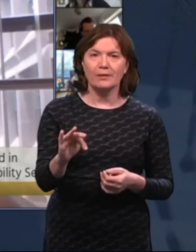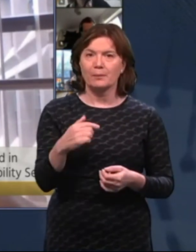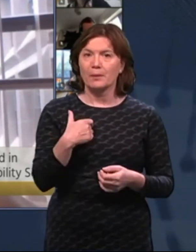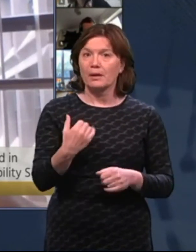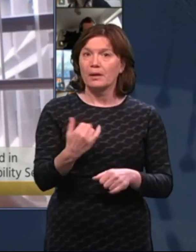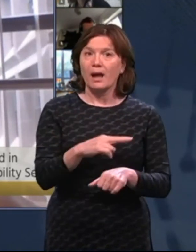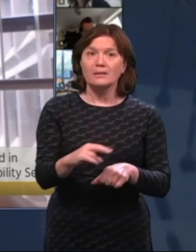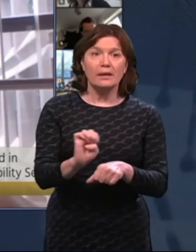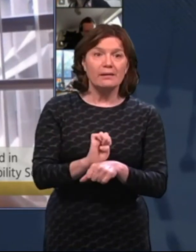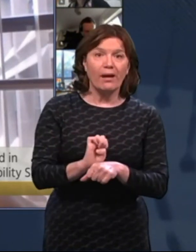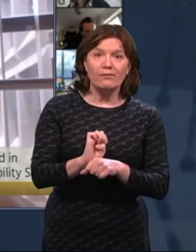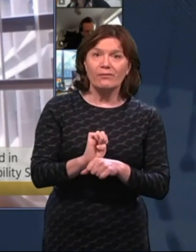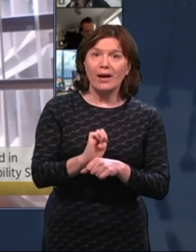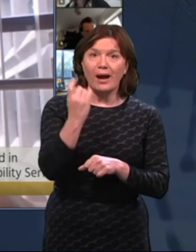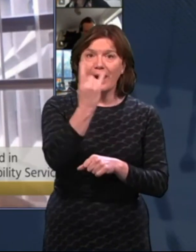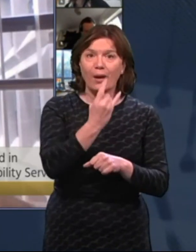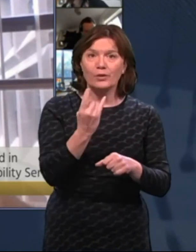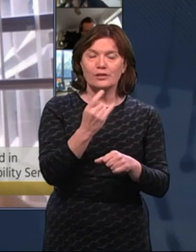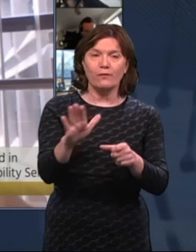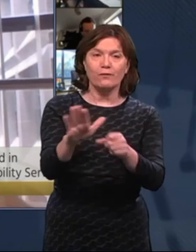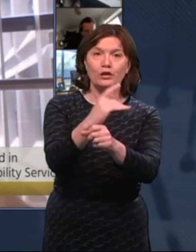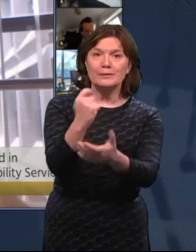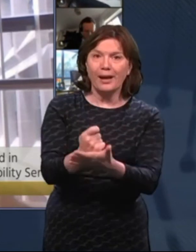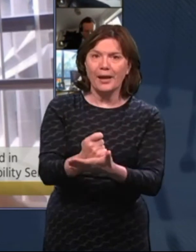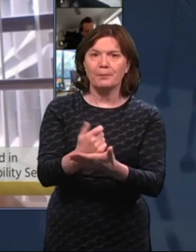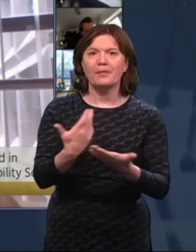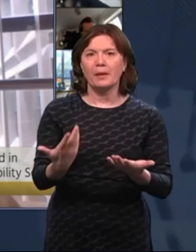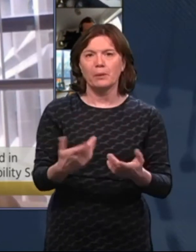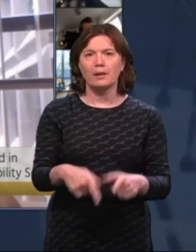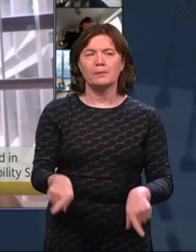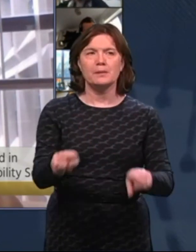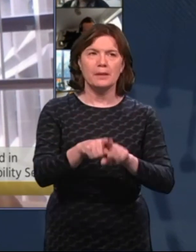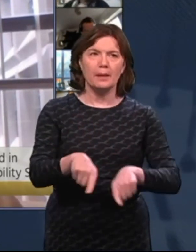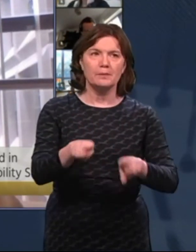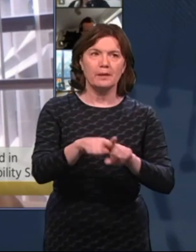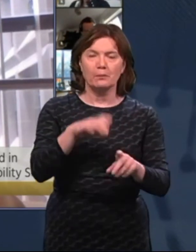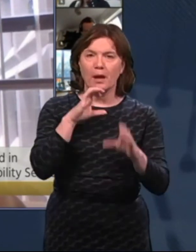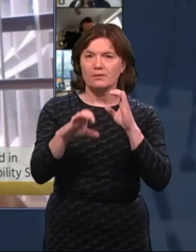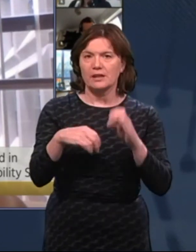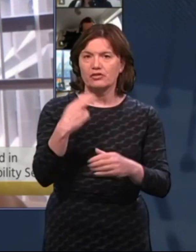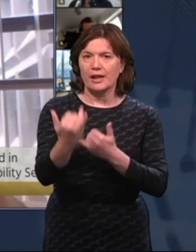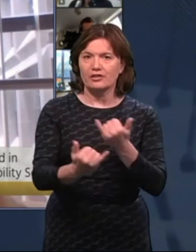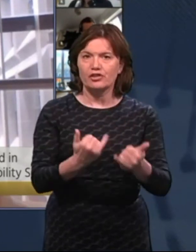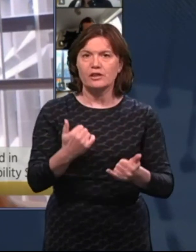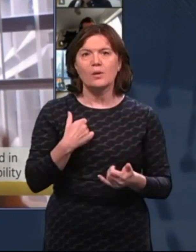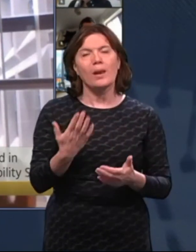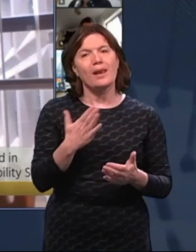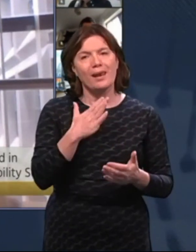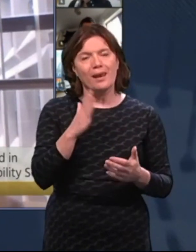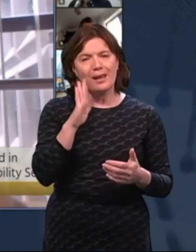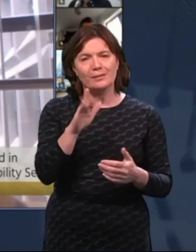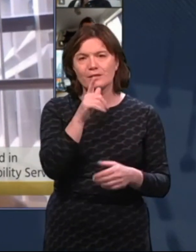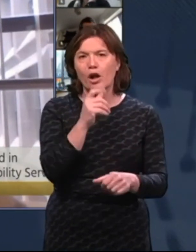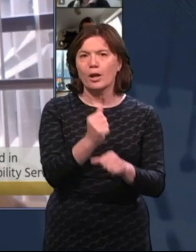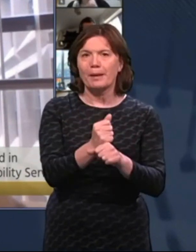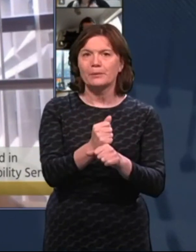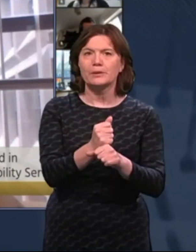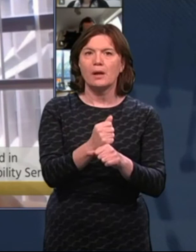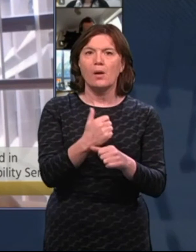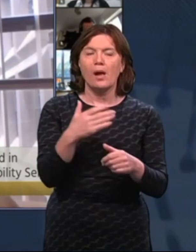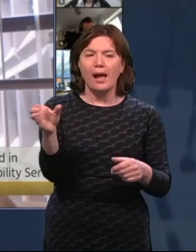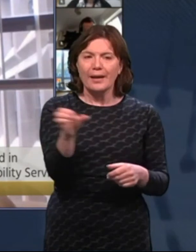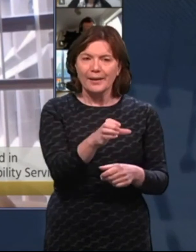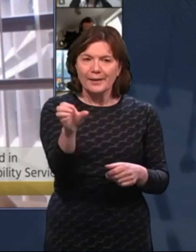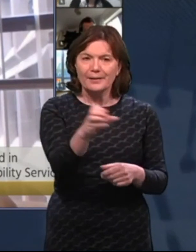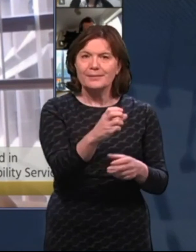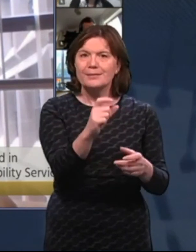still isn't enough, we're going to be back here having the same conversation again. So I just wanted to highlight maybe the issues around the allocation of staff at